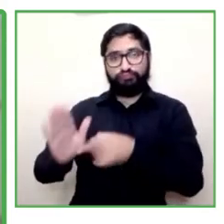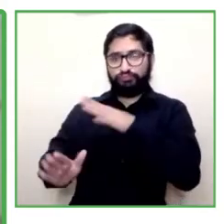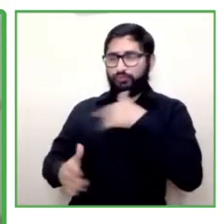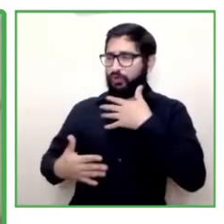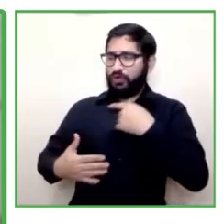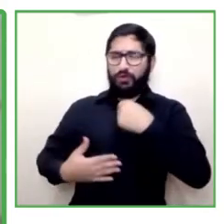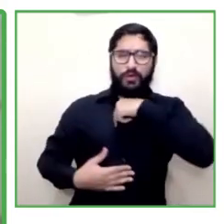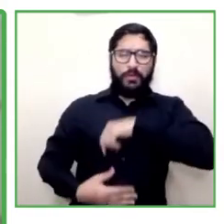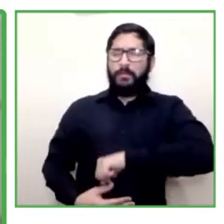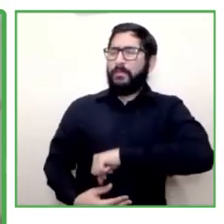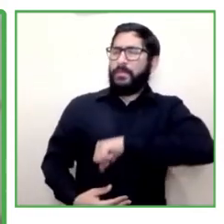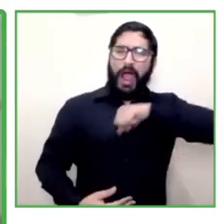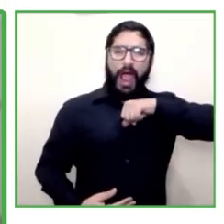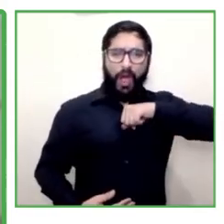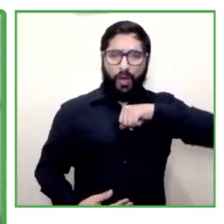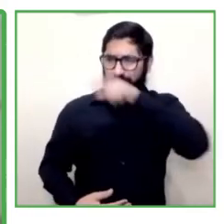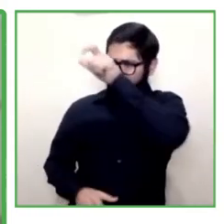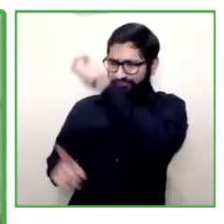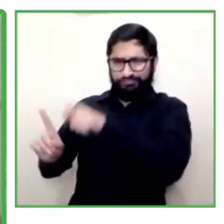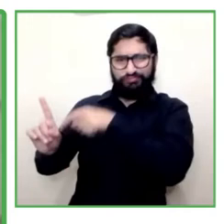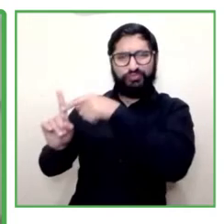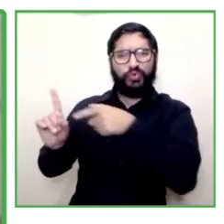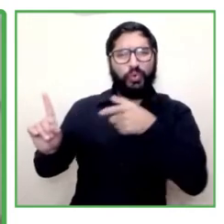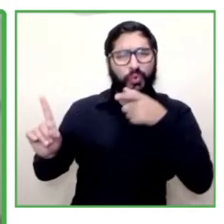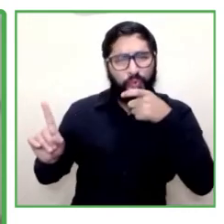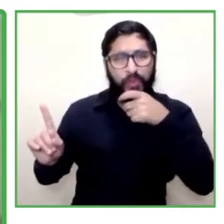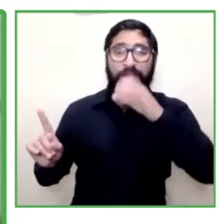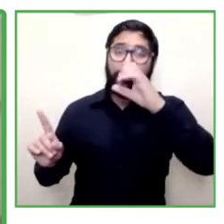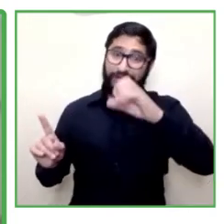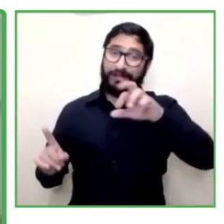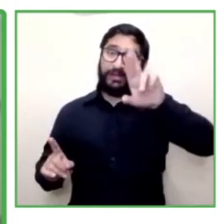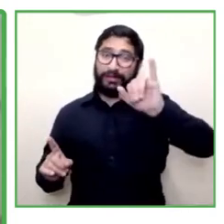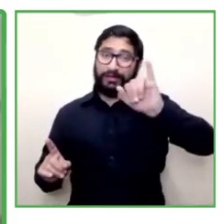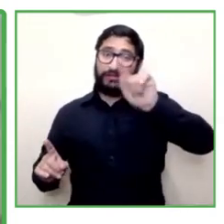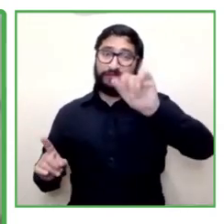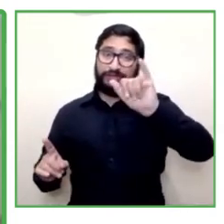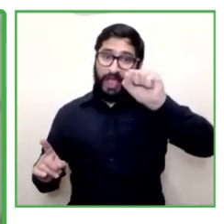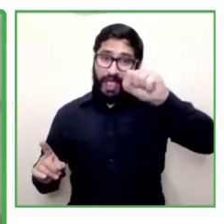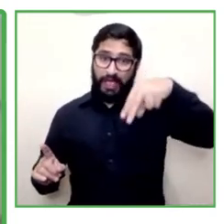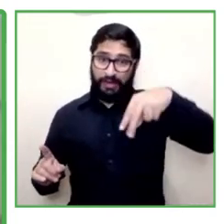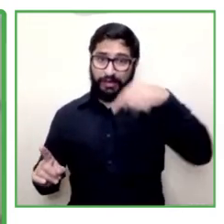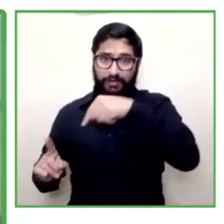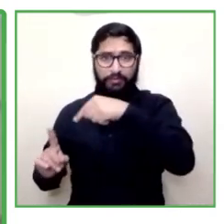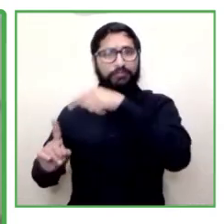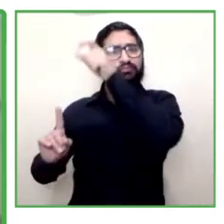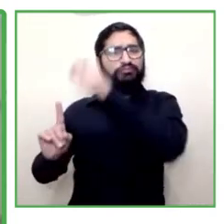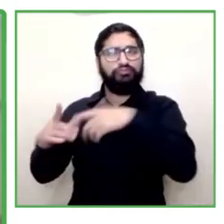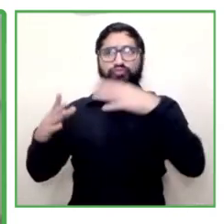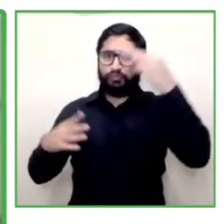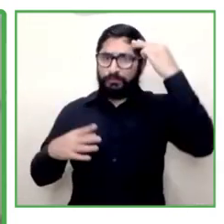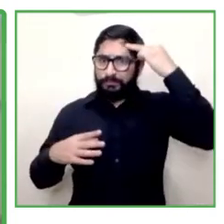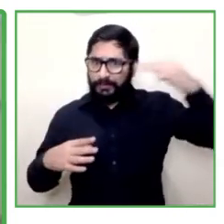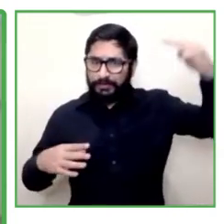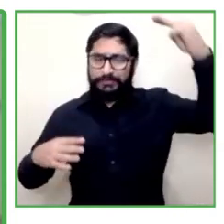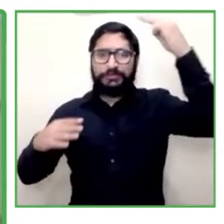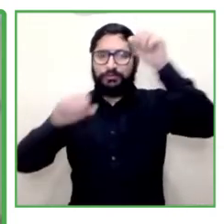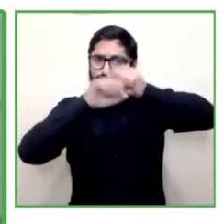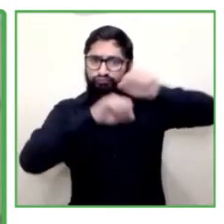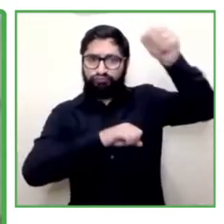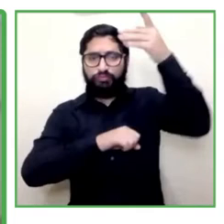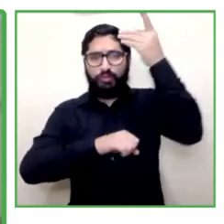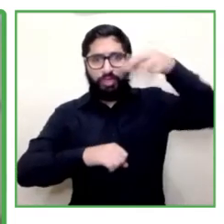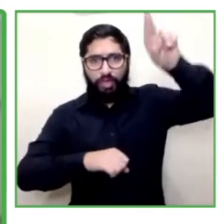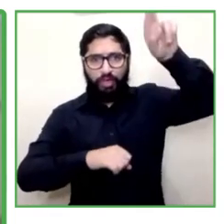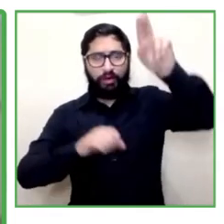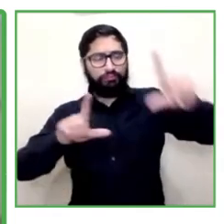of presenting christian silva valdebenito another speaker he has a master's in psychology he has